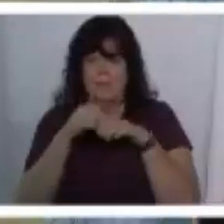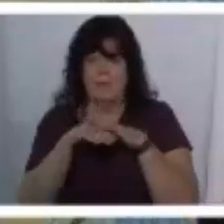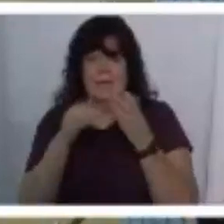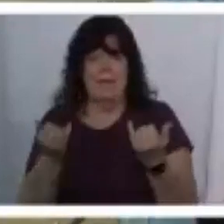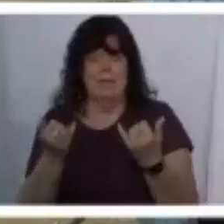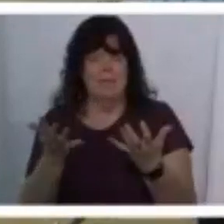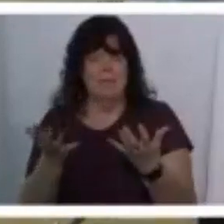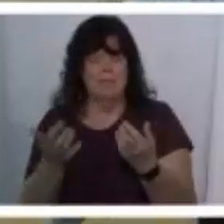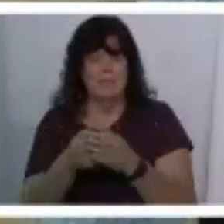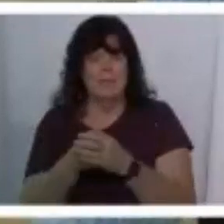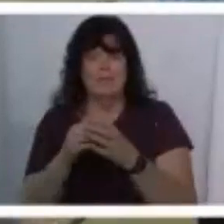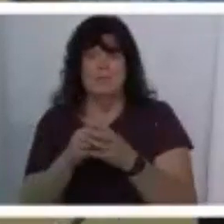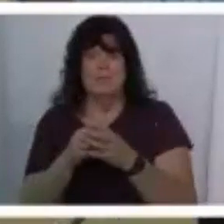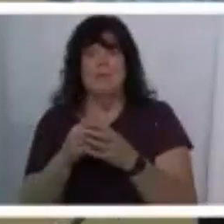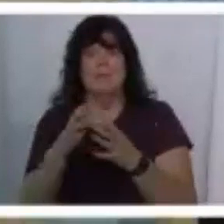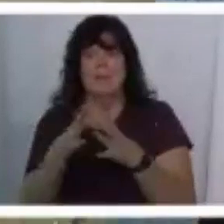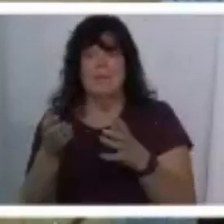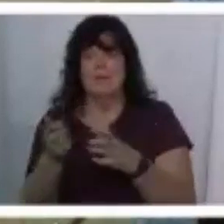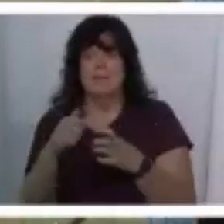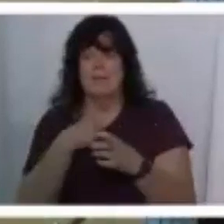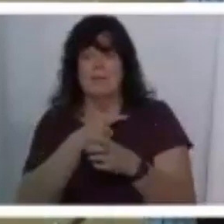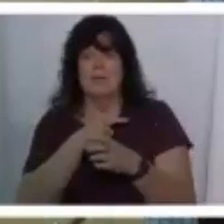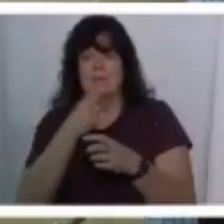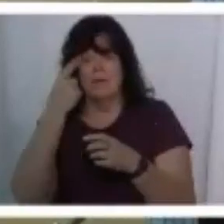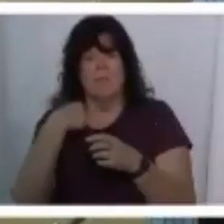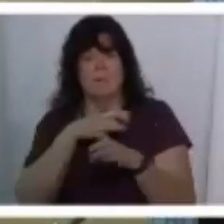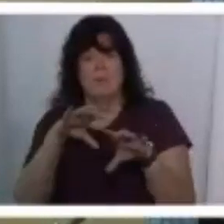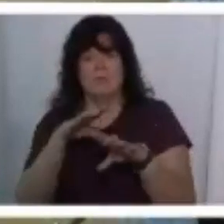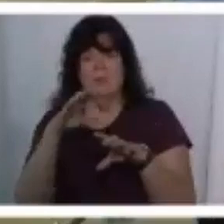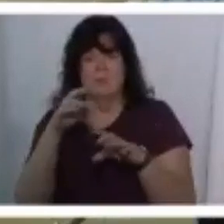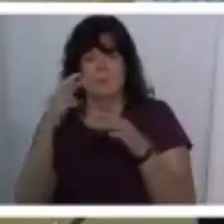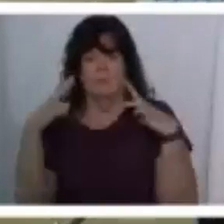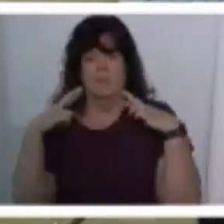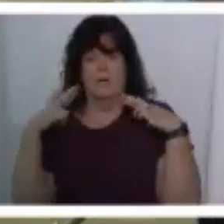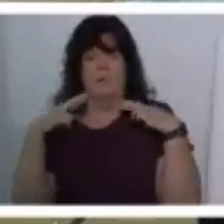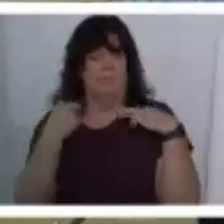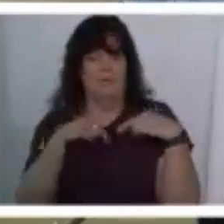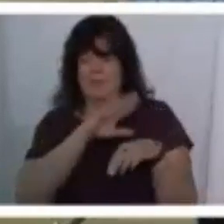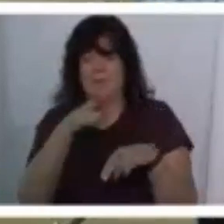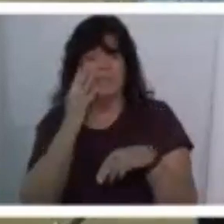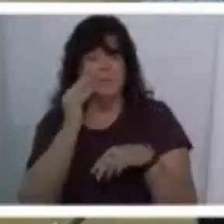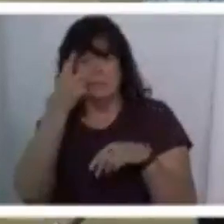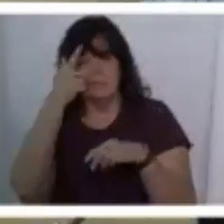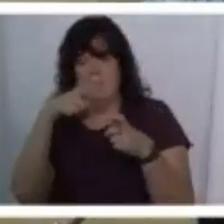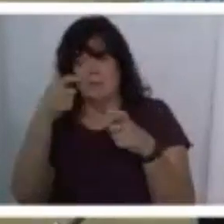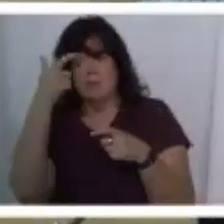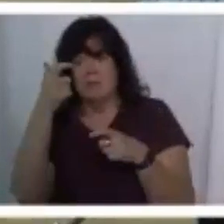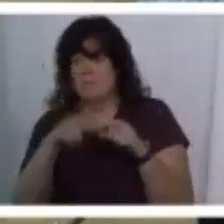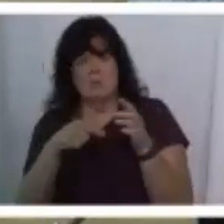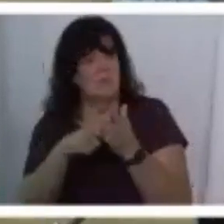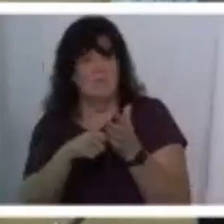uh there are a lot of things we're looking forward to doing in retirement that we've never done largely because we couldn't afford it